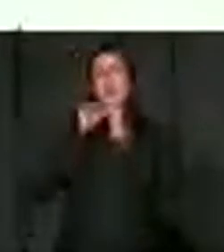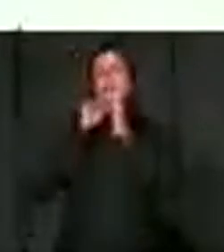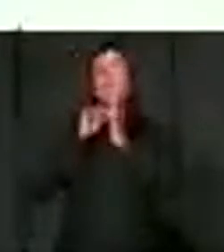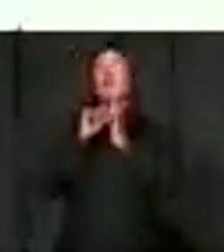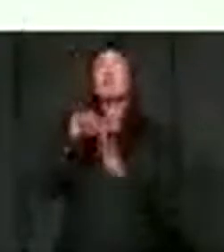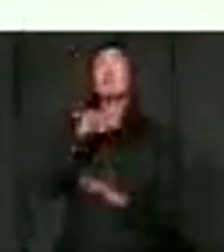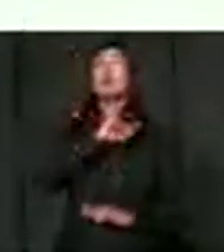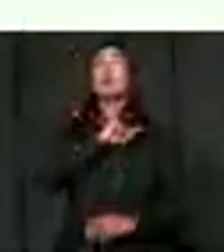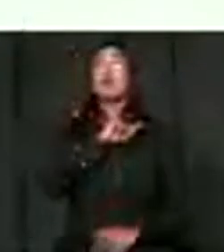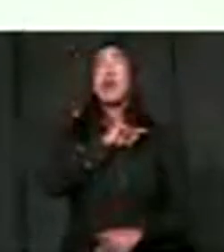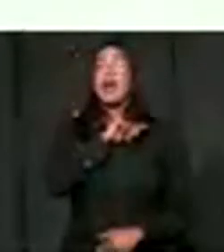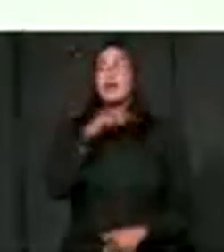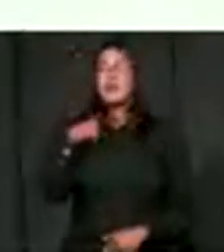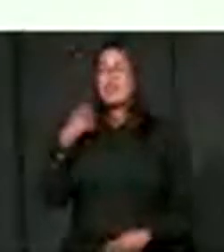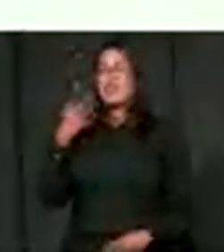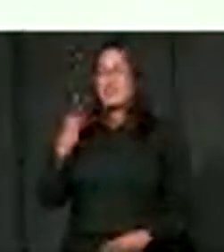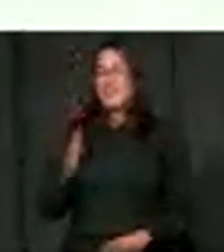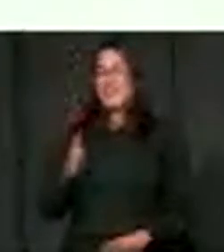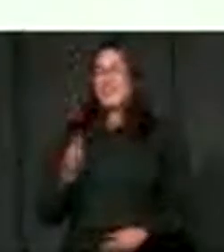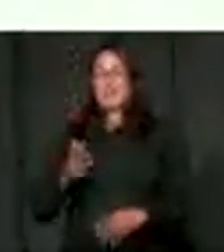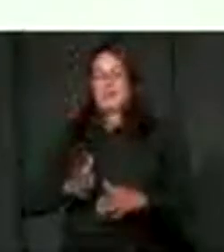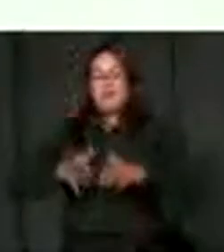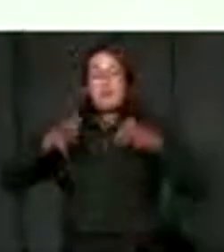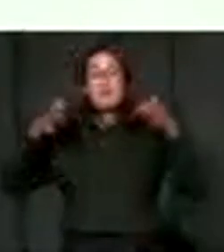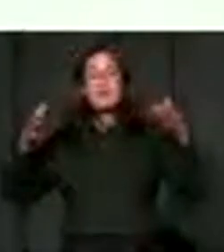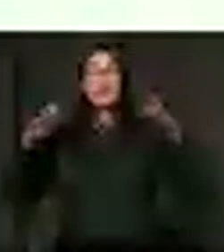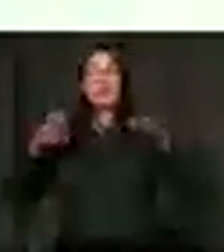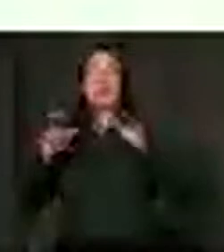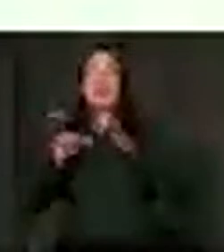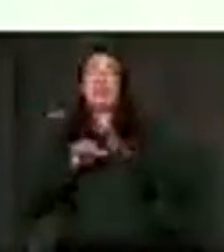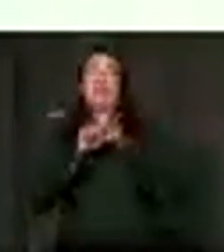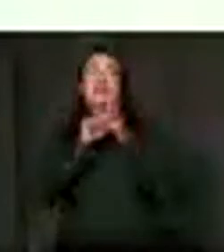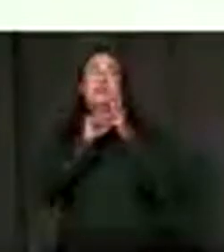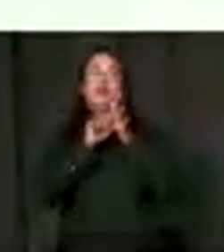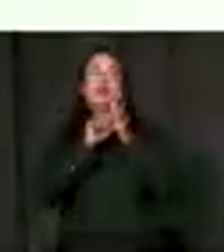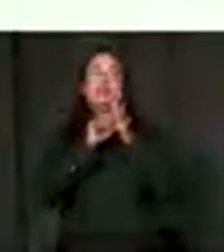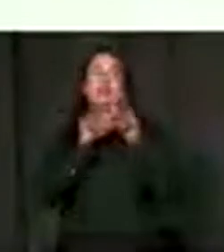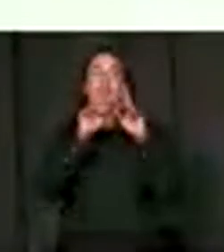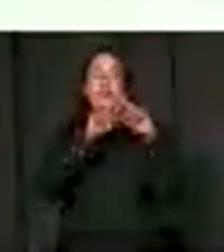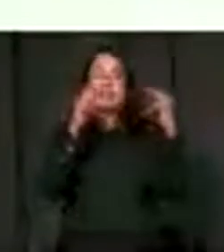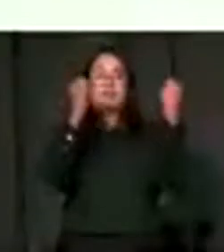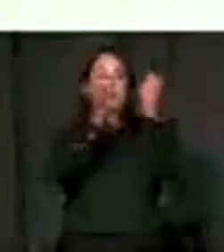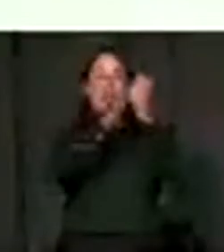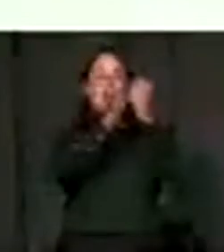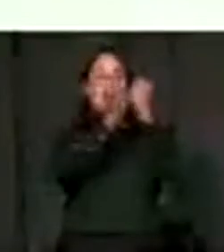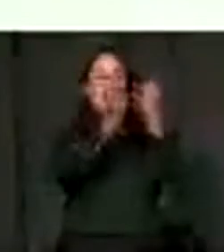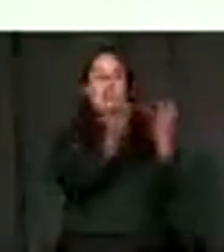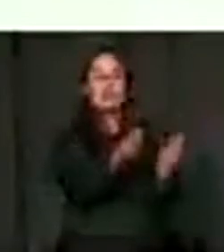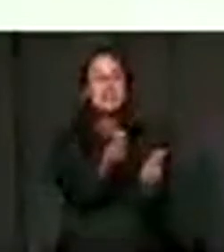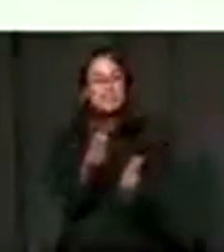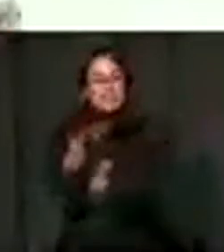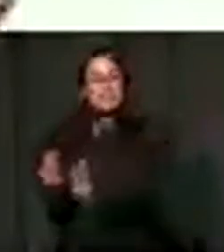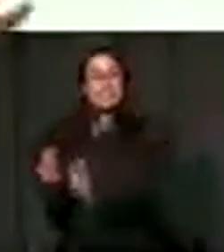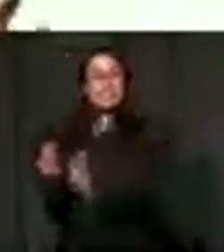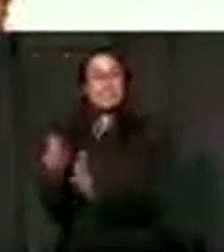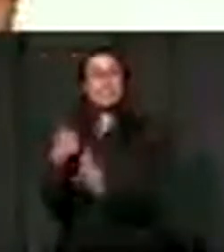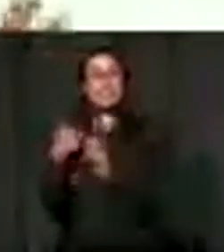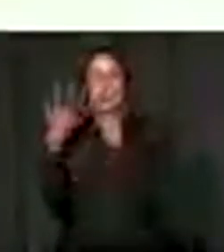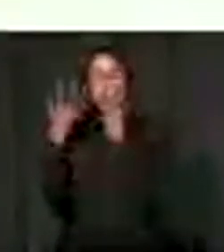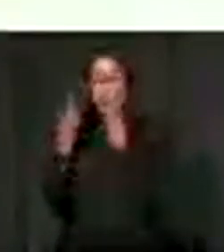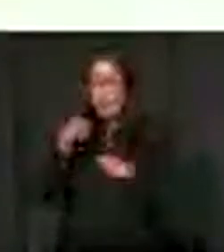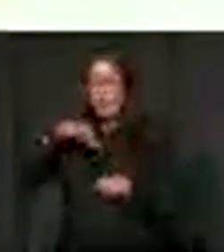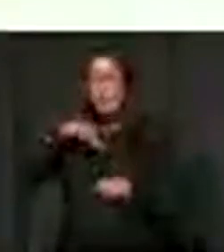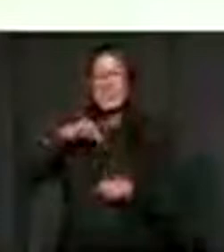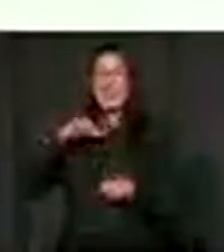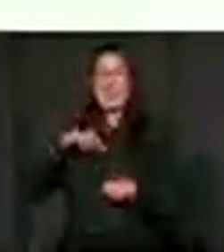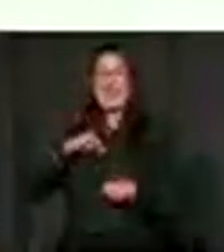look after the most important people of the nation, which are the children of the nation. So I always repeat that to say we have your assets as